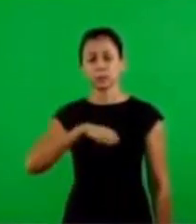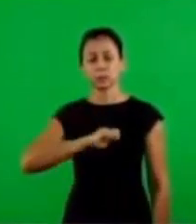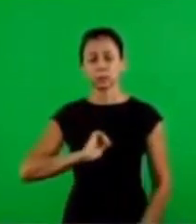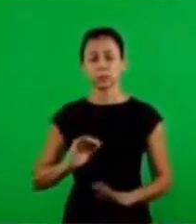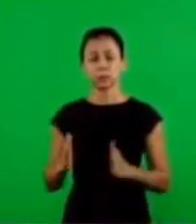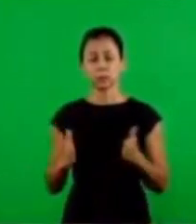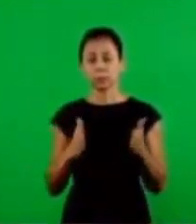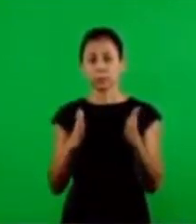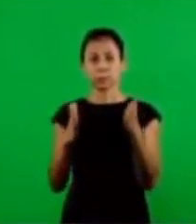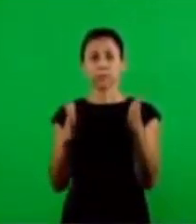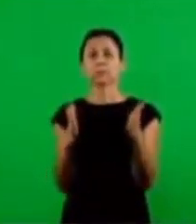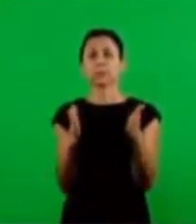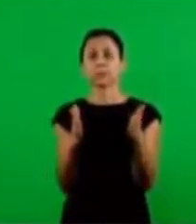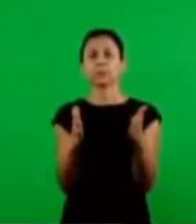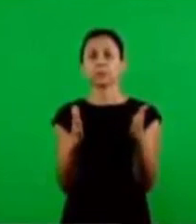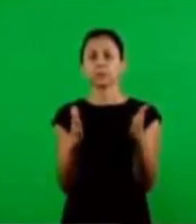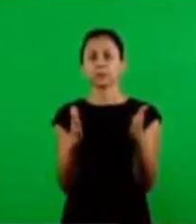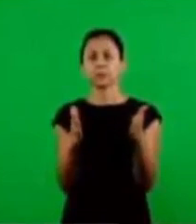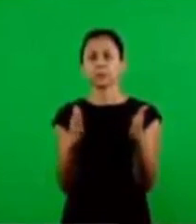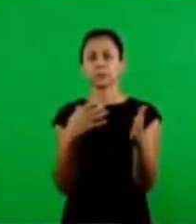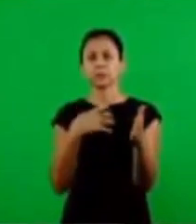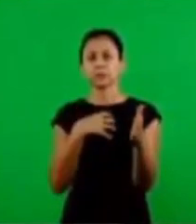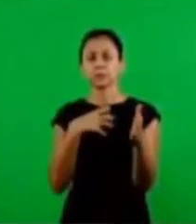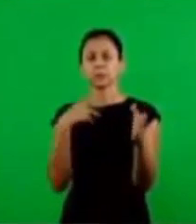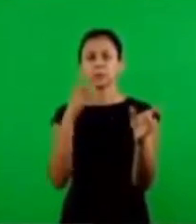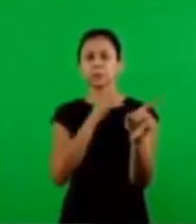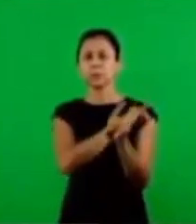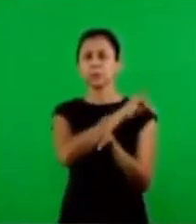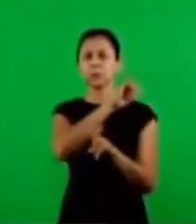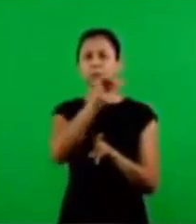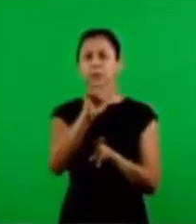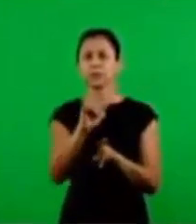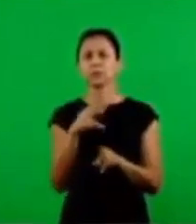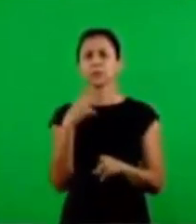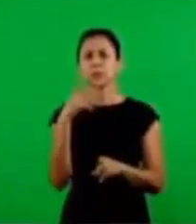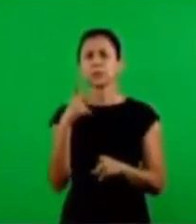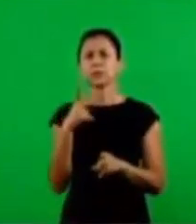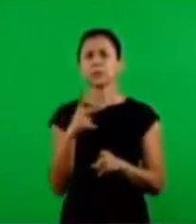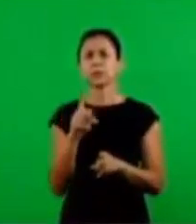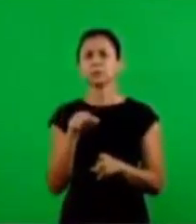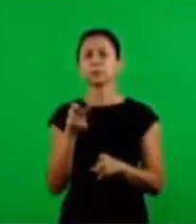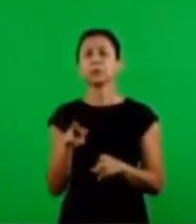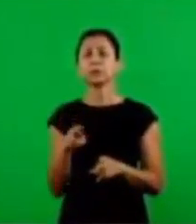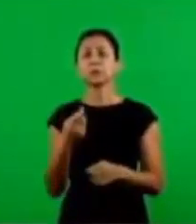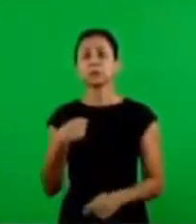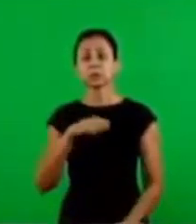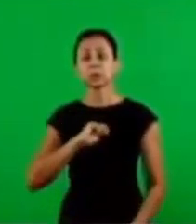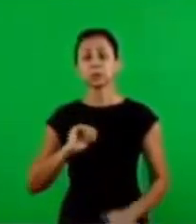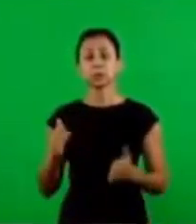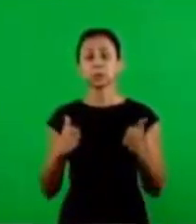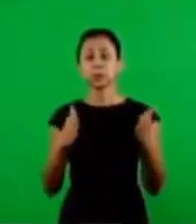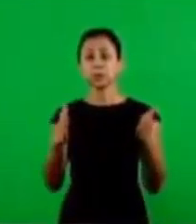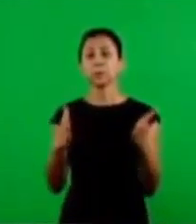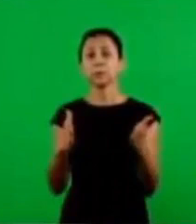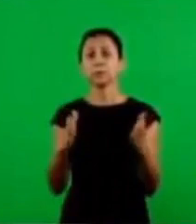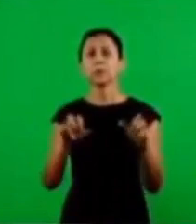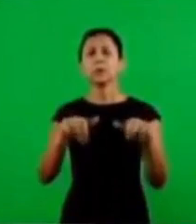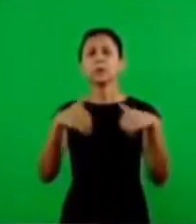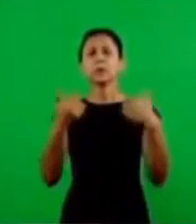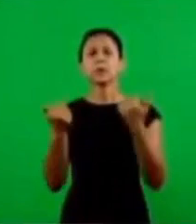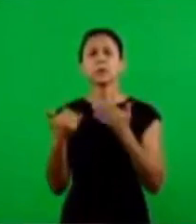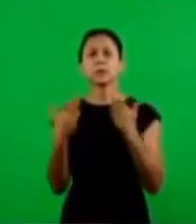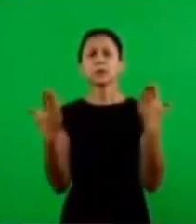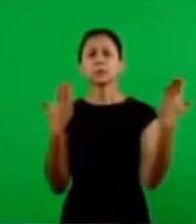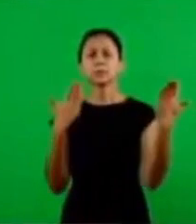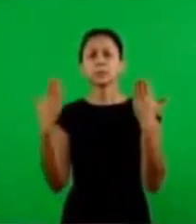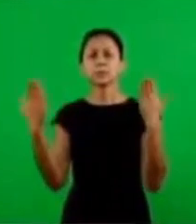When Jesus answered that here was a path. Prophetically speaking, was referring to what?